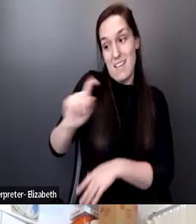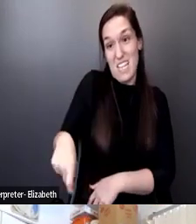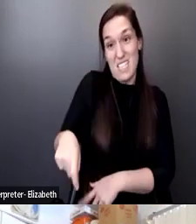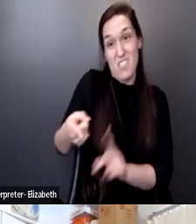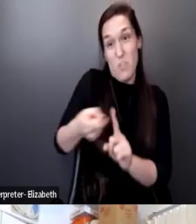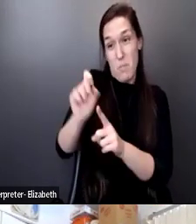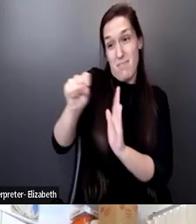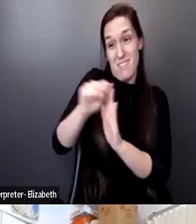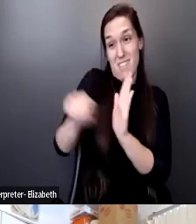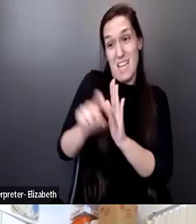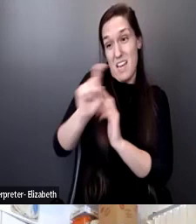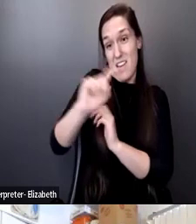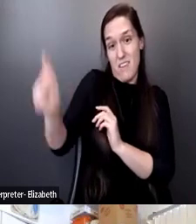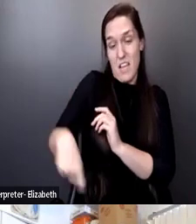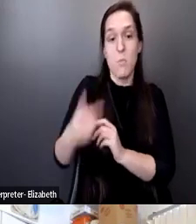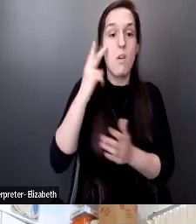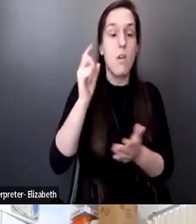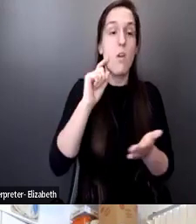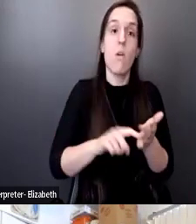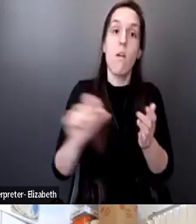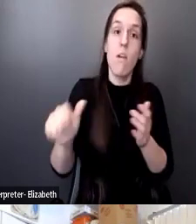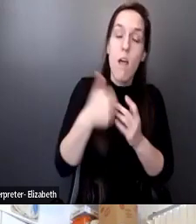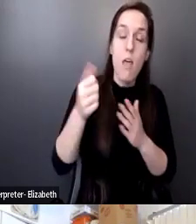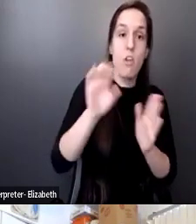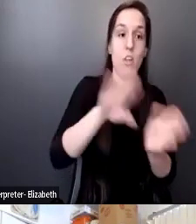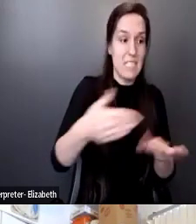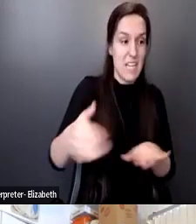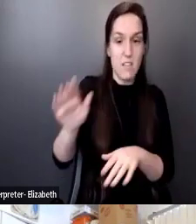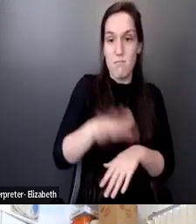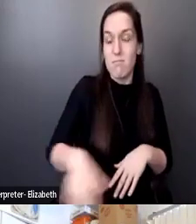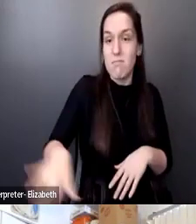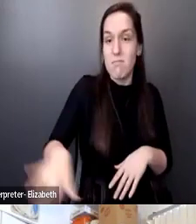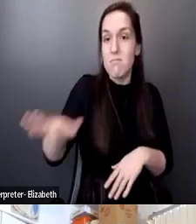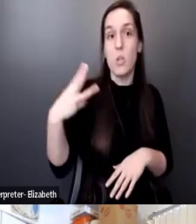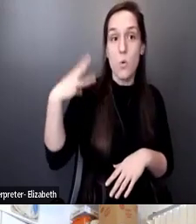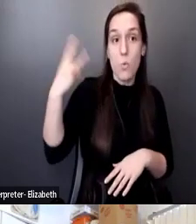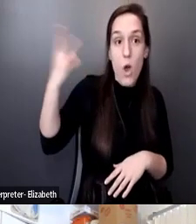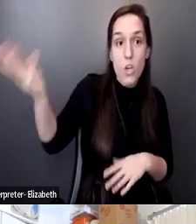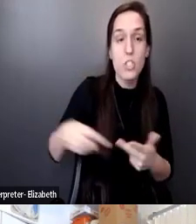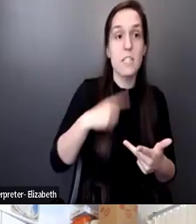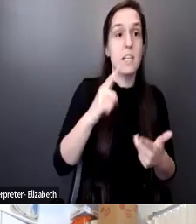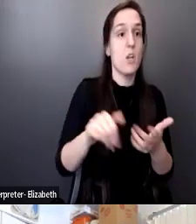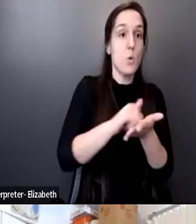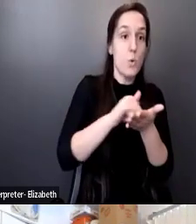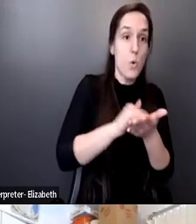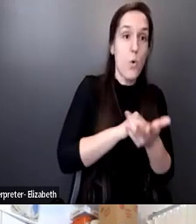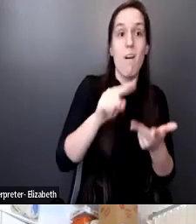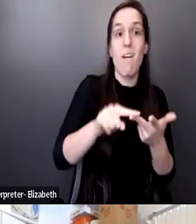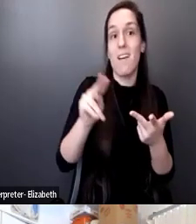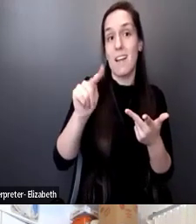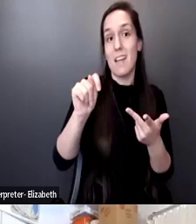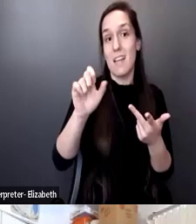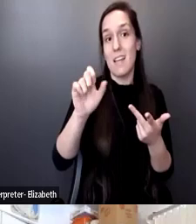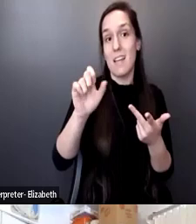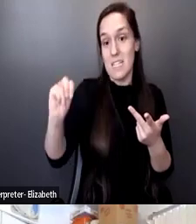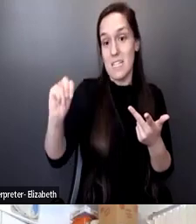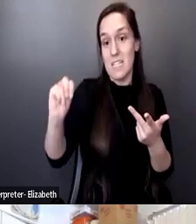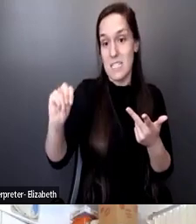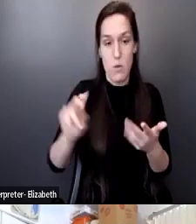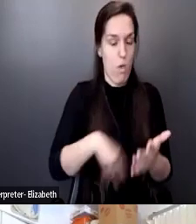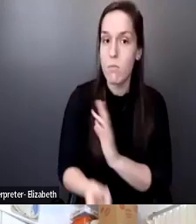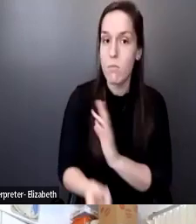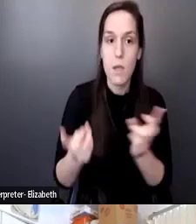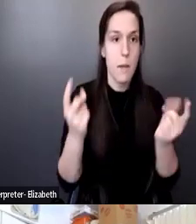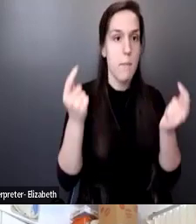Washington, New York, and Tennessee. We jumped into the fray pretty immediately and I somehow got